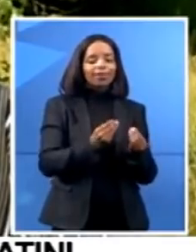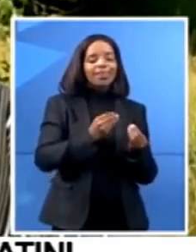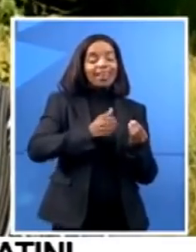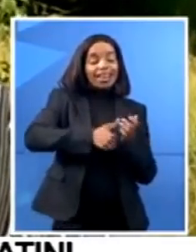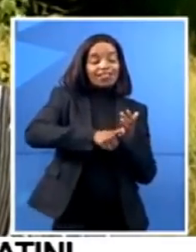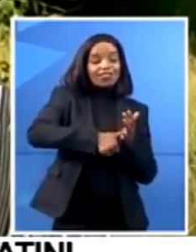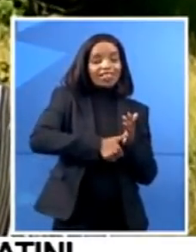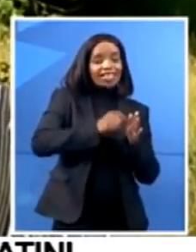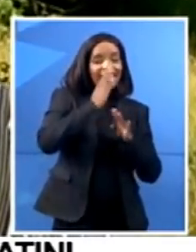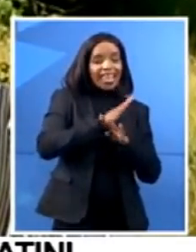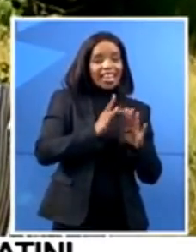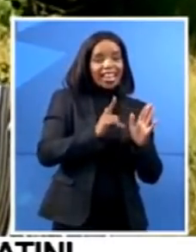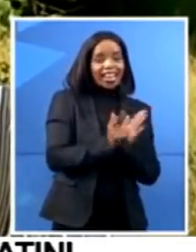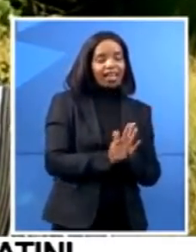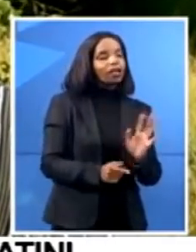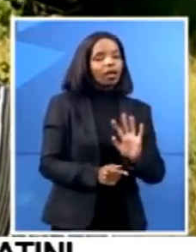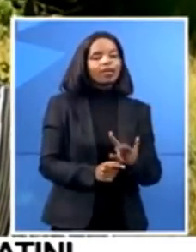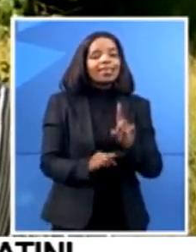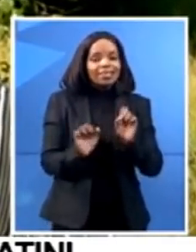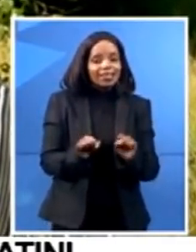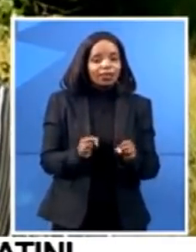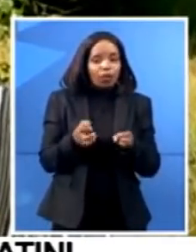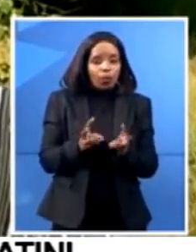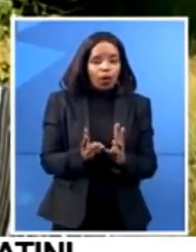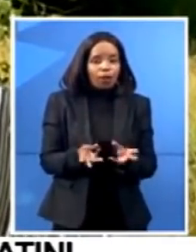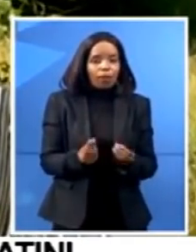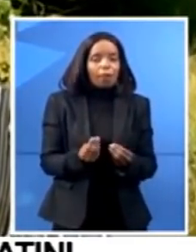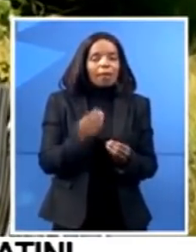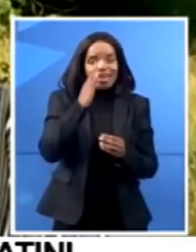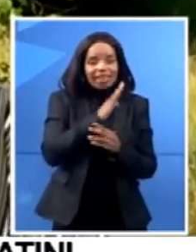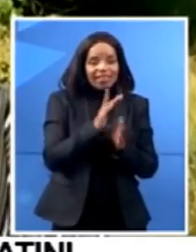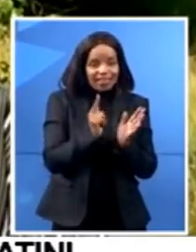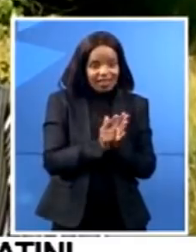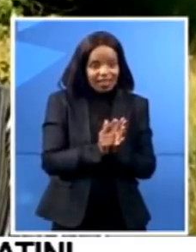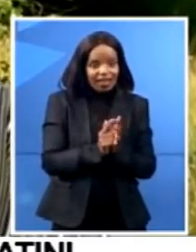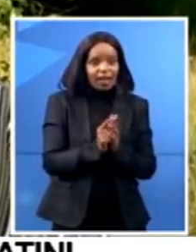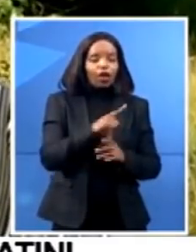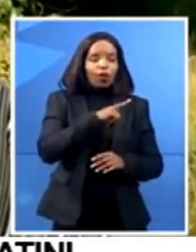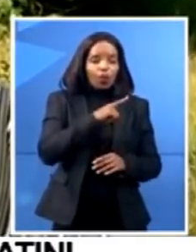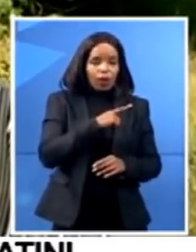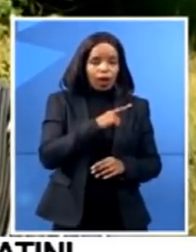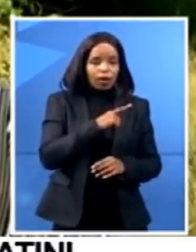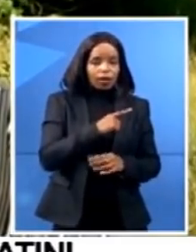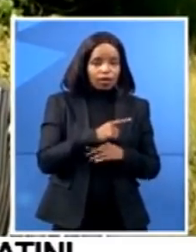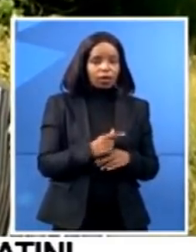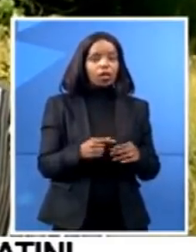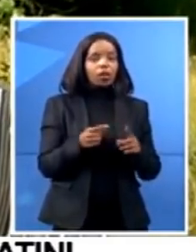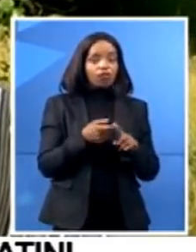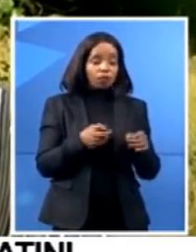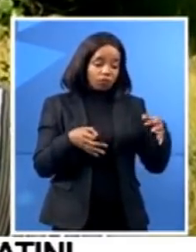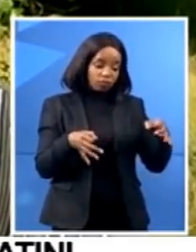it legal because they are South African citizenship in terms of the actual membership. But in terms of them